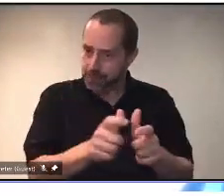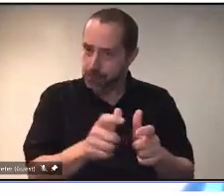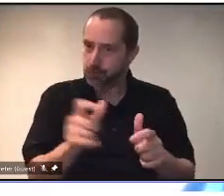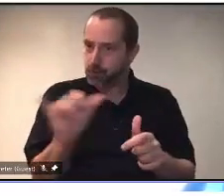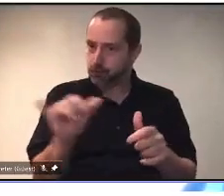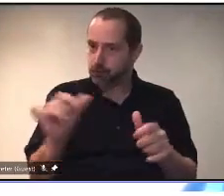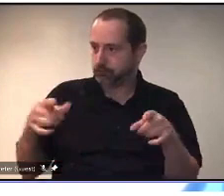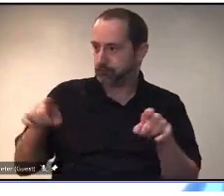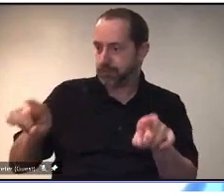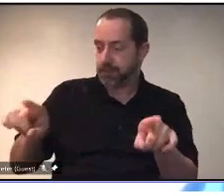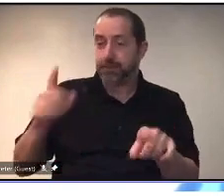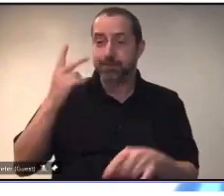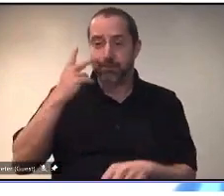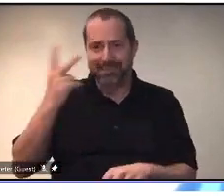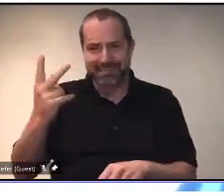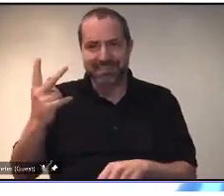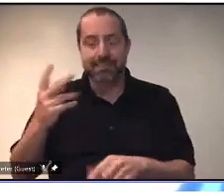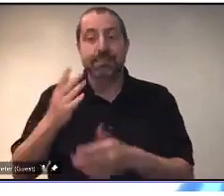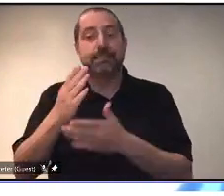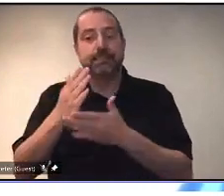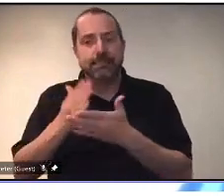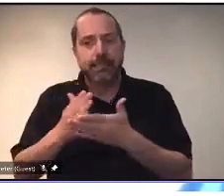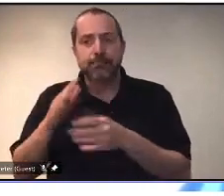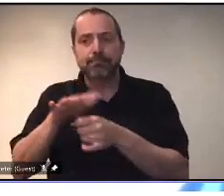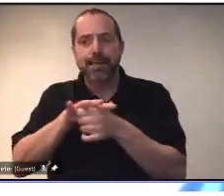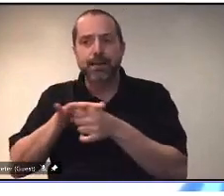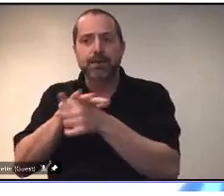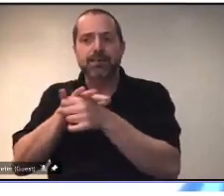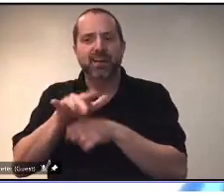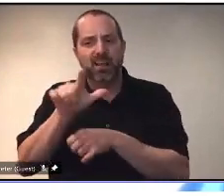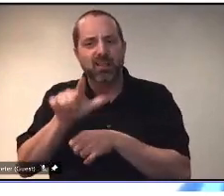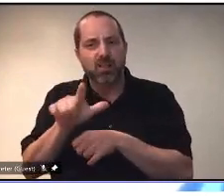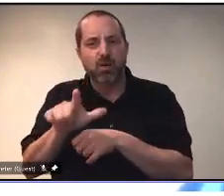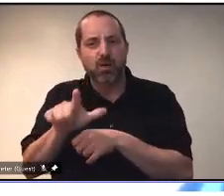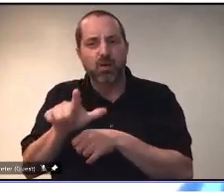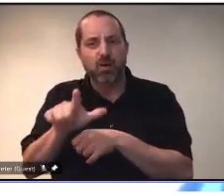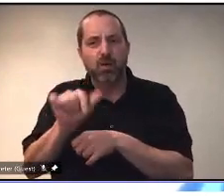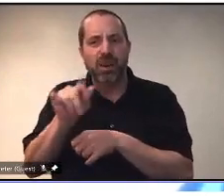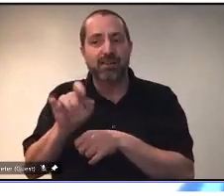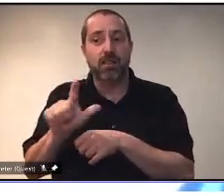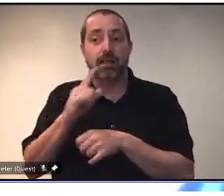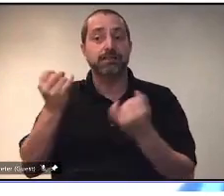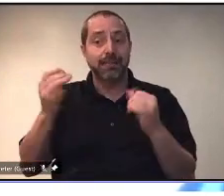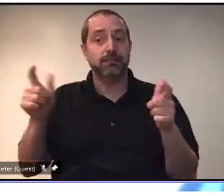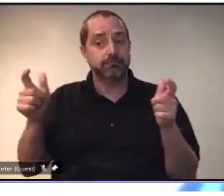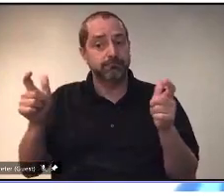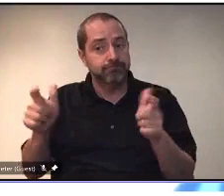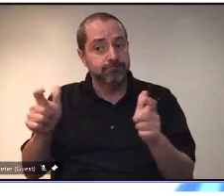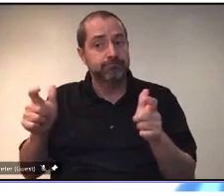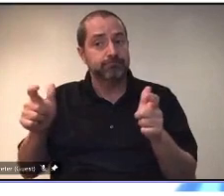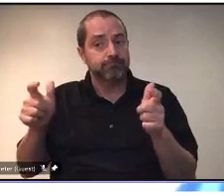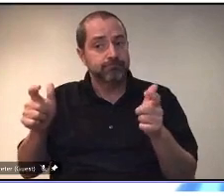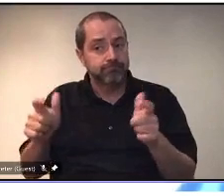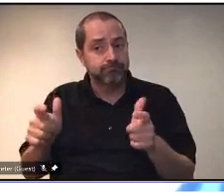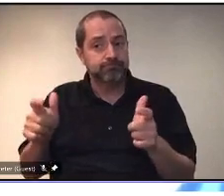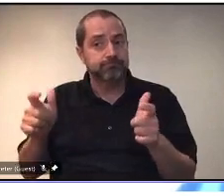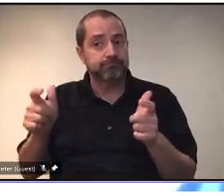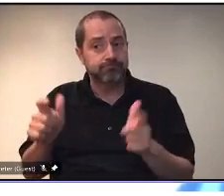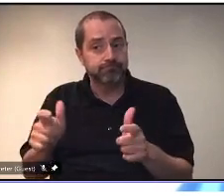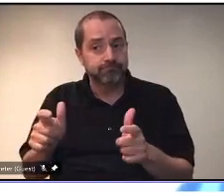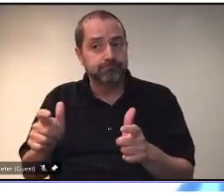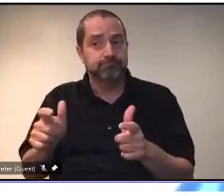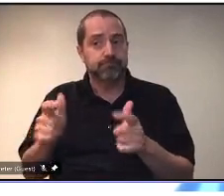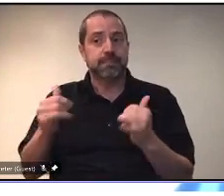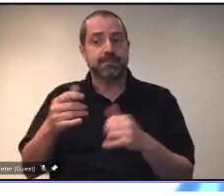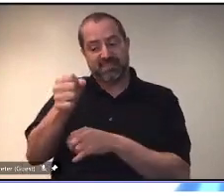transmission at a low level. Trending downwards, but still continuing in that kind of southern rural